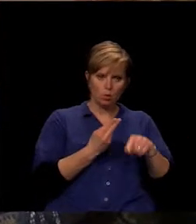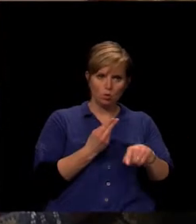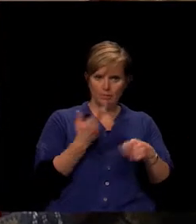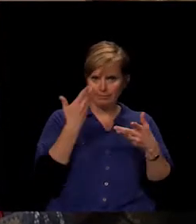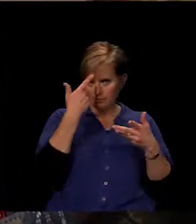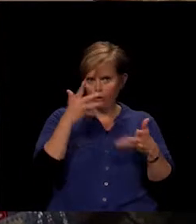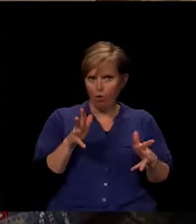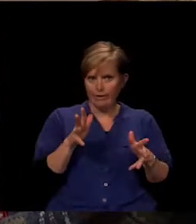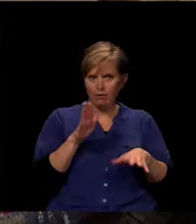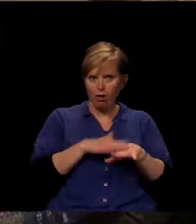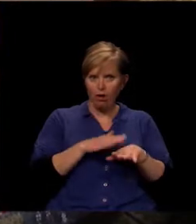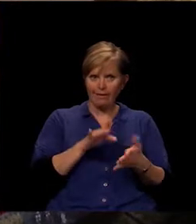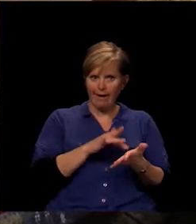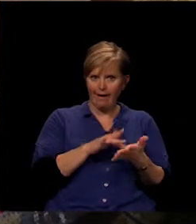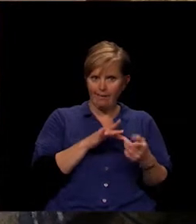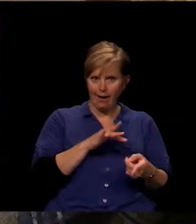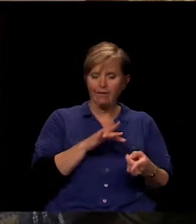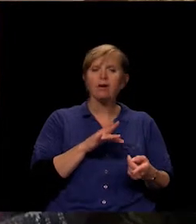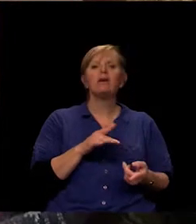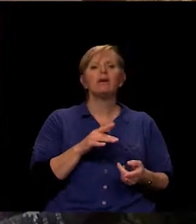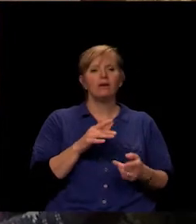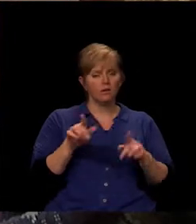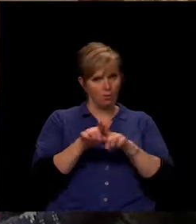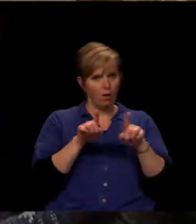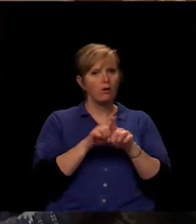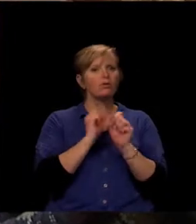So that also kind of levels the playing field a bit.